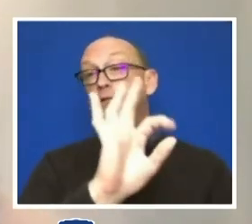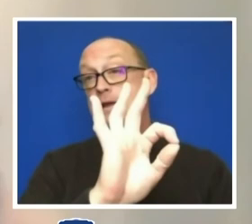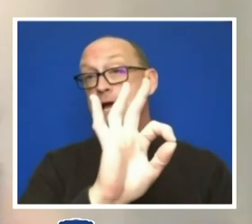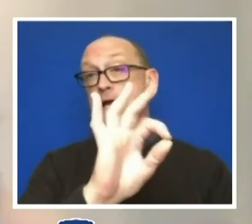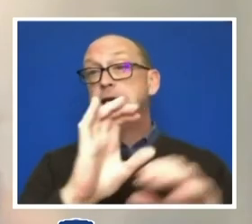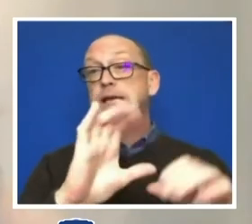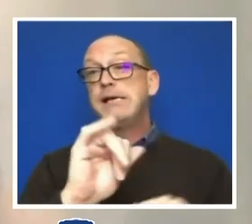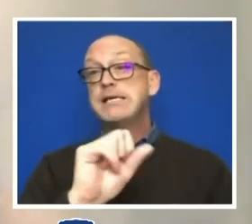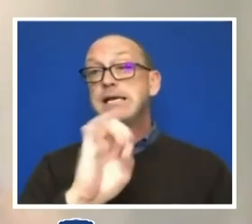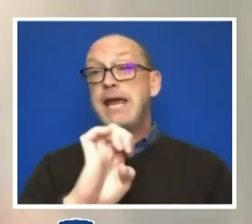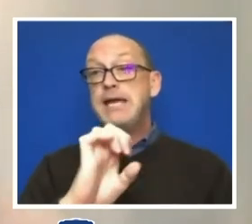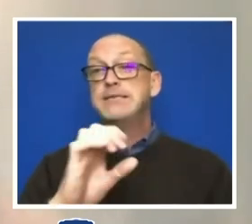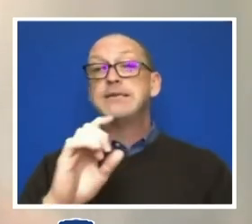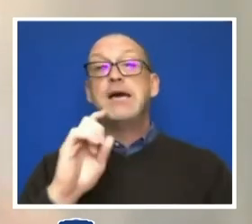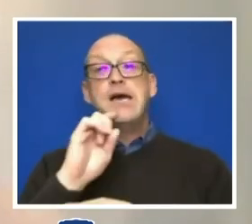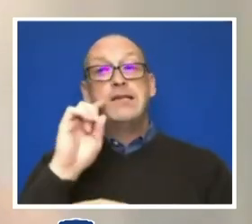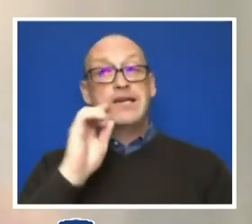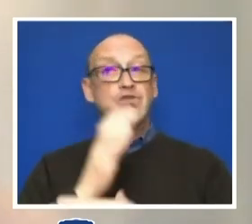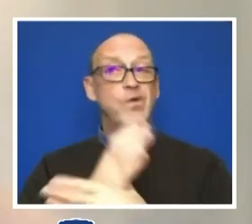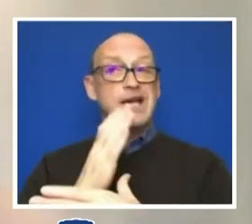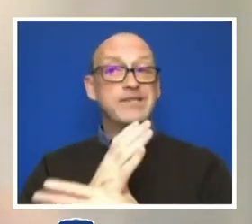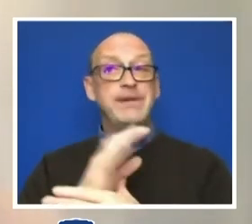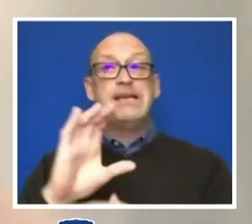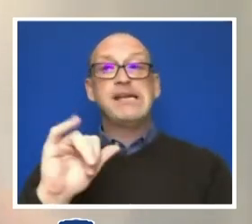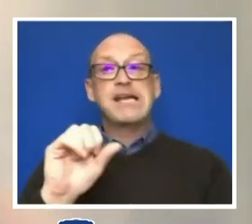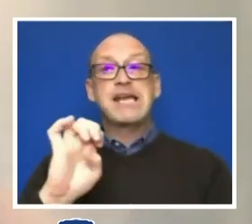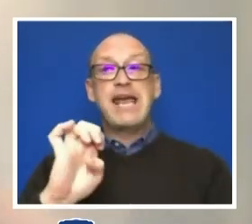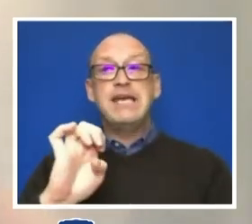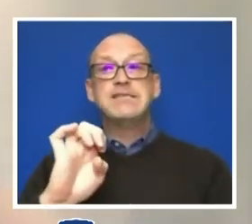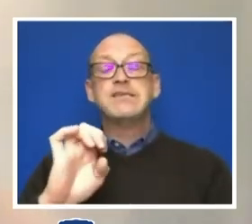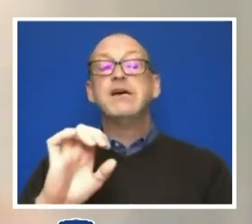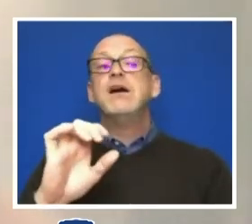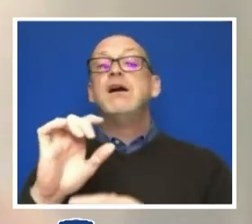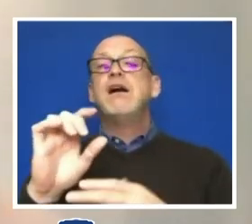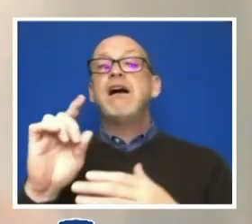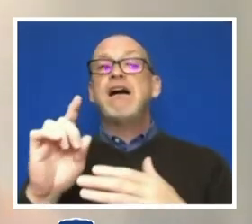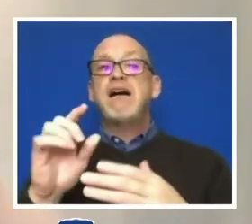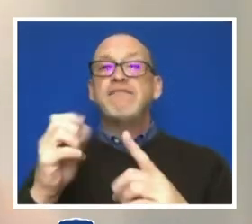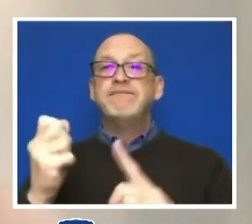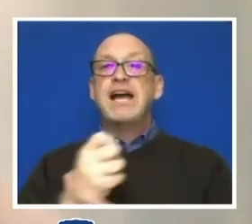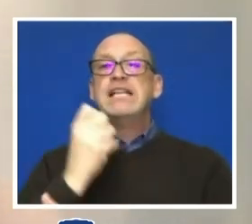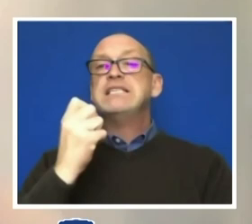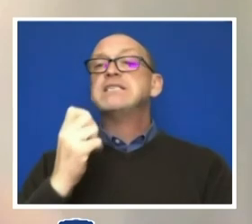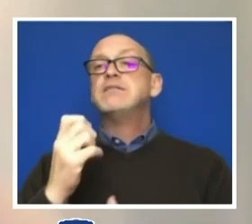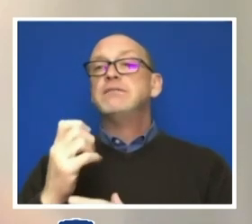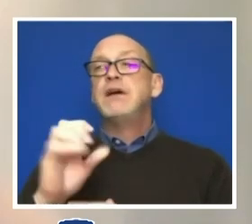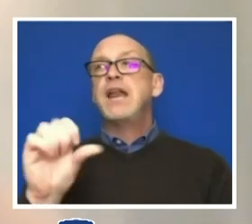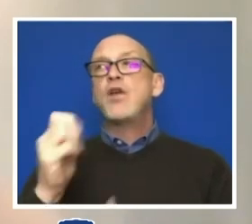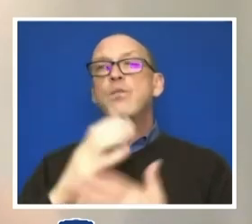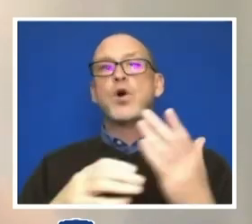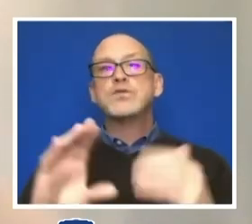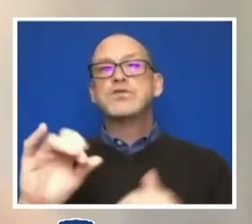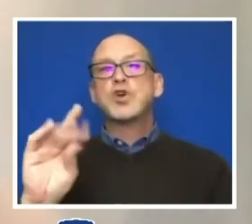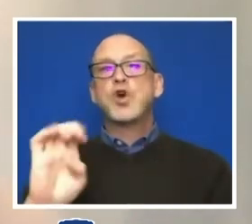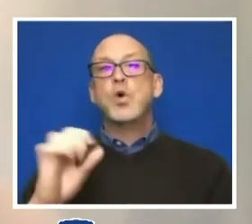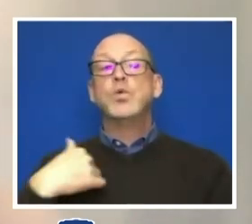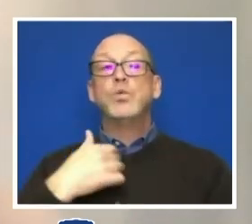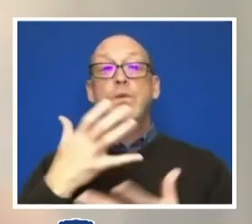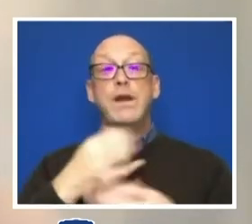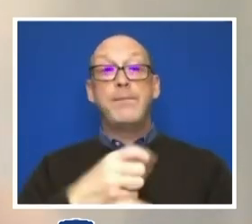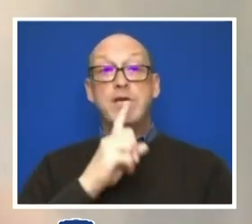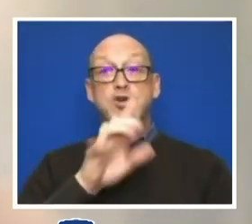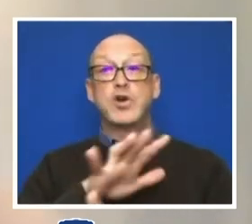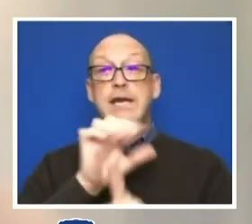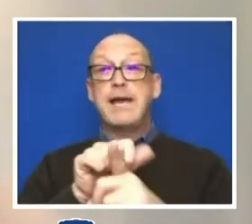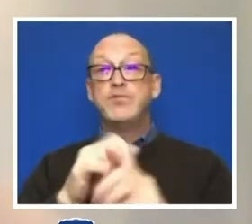other sexual harassment cases, crimes of violence and other violations of the code. We wanted to make sure that we were capturing audiences